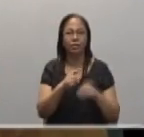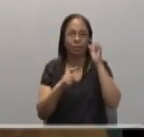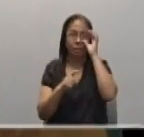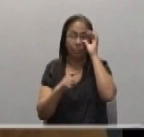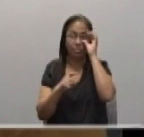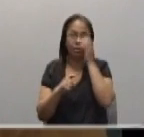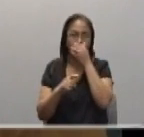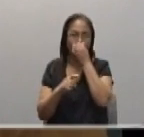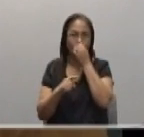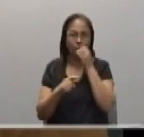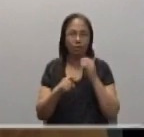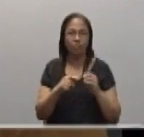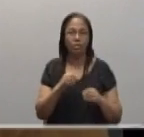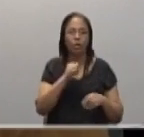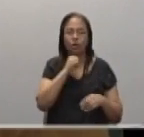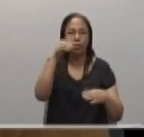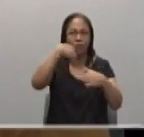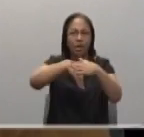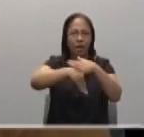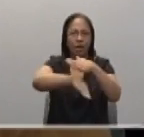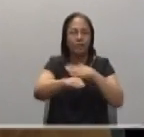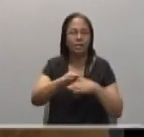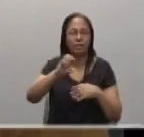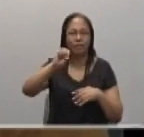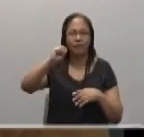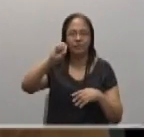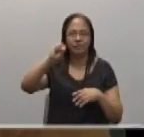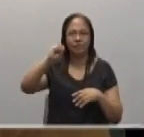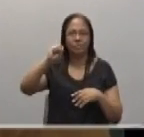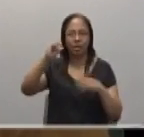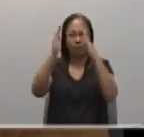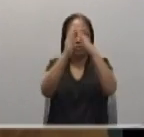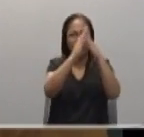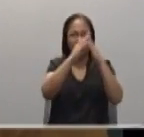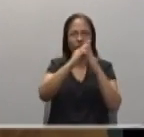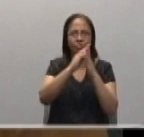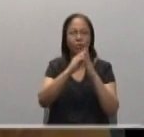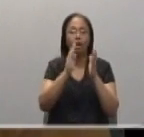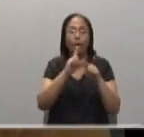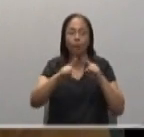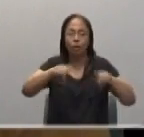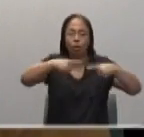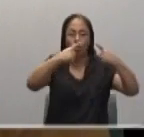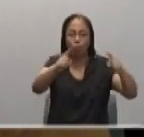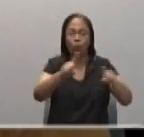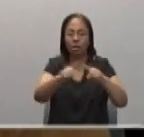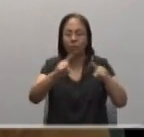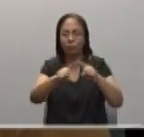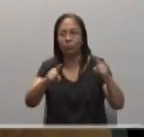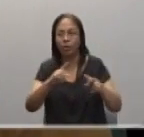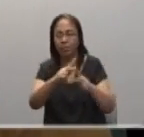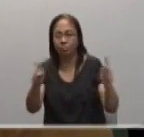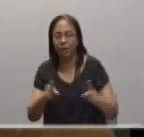to pagan territory and do not enter any Samaritan town. Go rather to the lost sheep of the house of Israel.